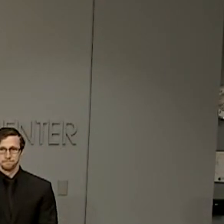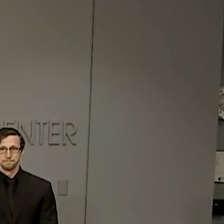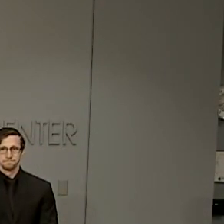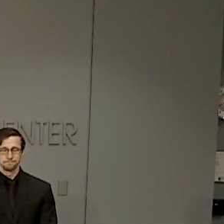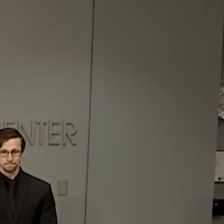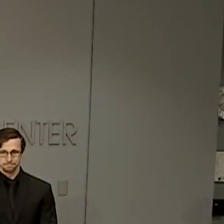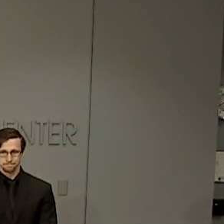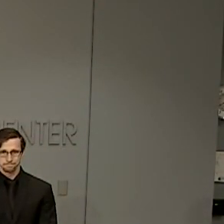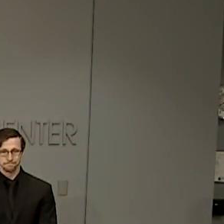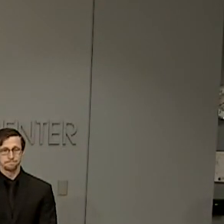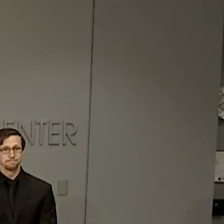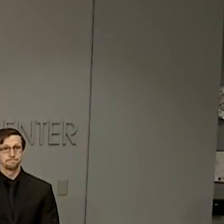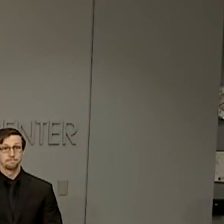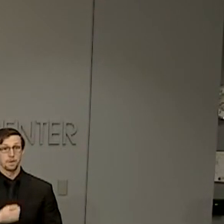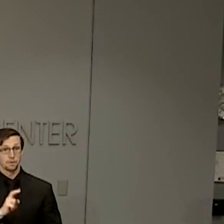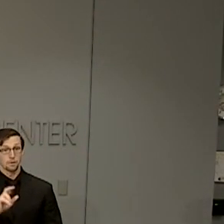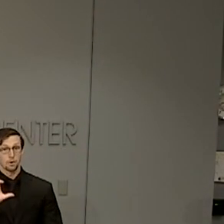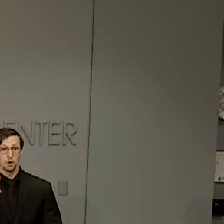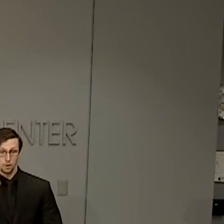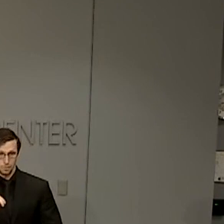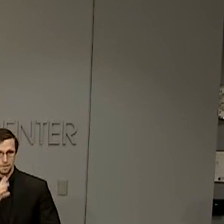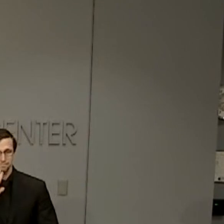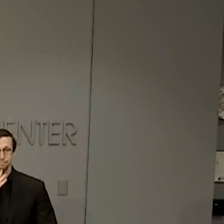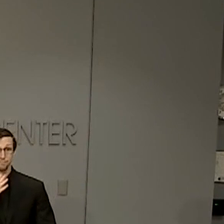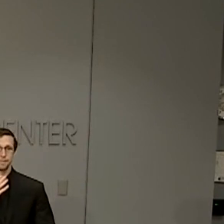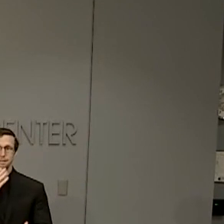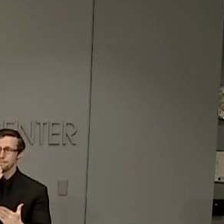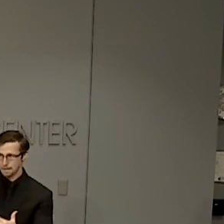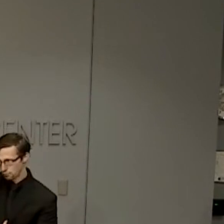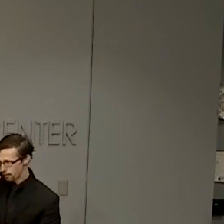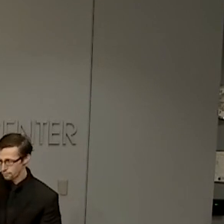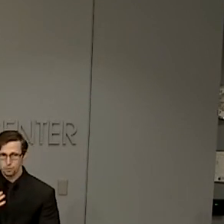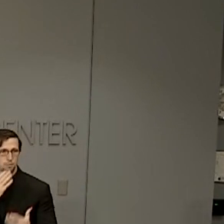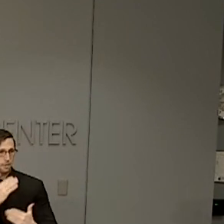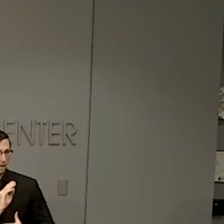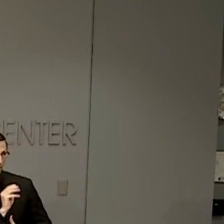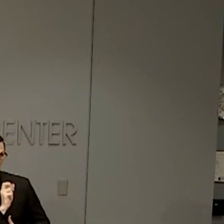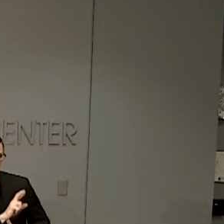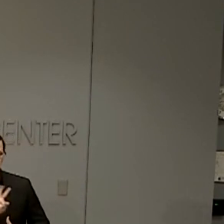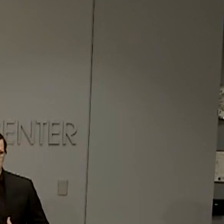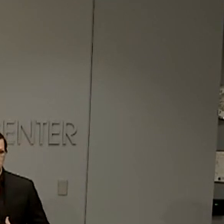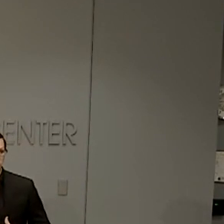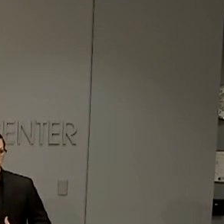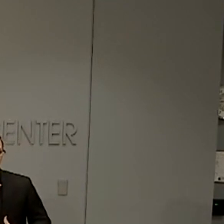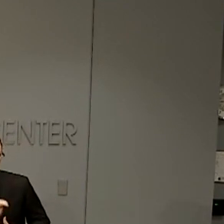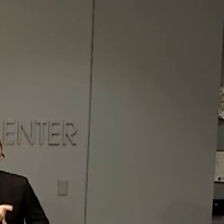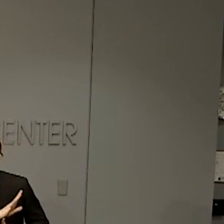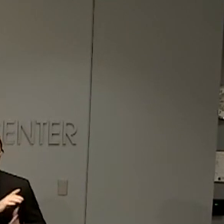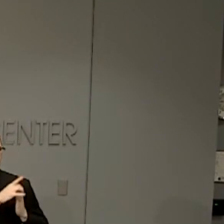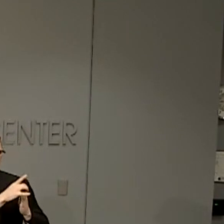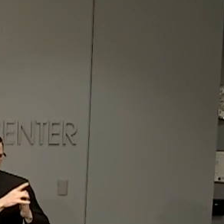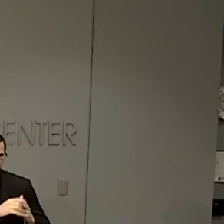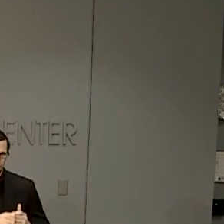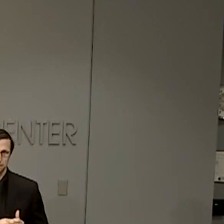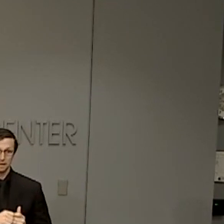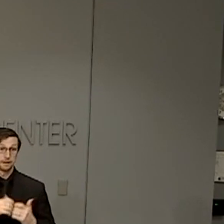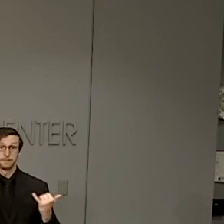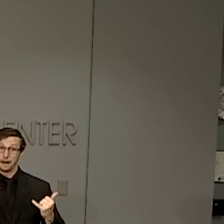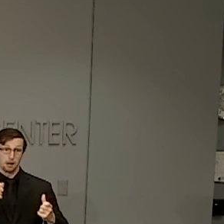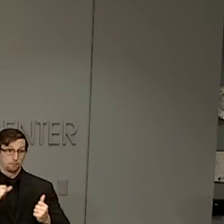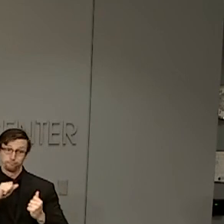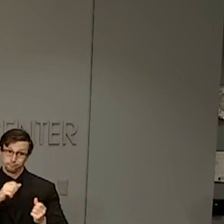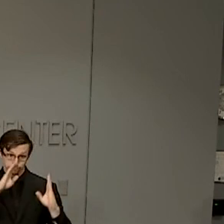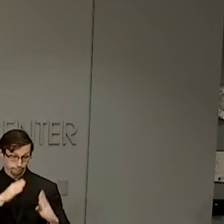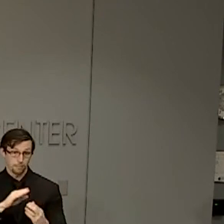Thank you, Governor, and thank you, Mayor Vaughn, for your leadership. Okay, let's get right down to the data. As a reminder, every